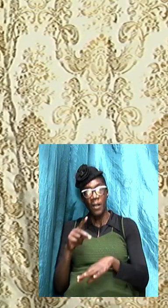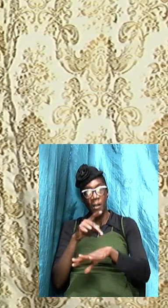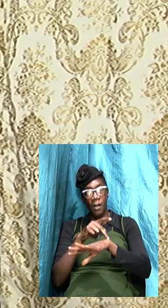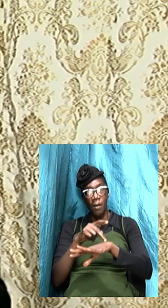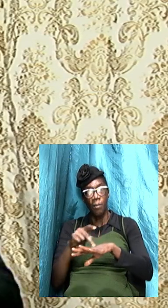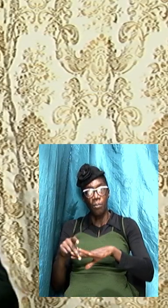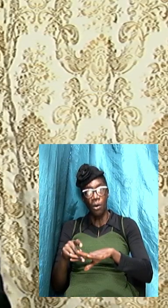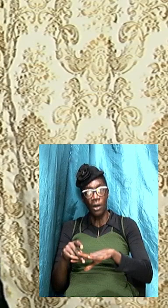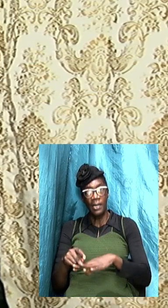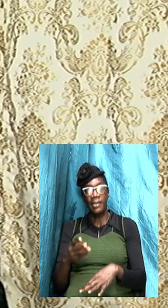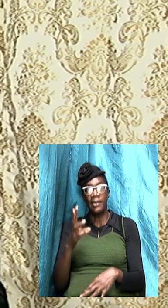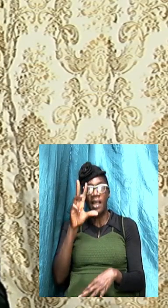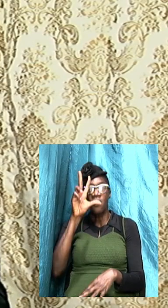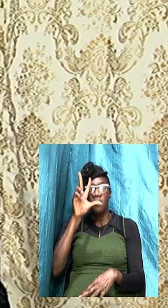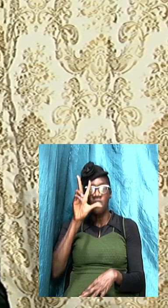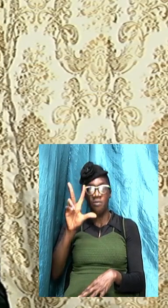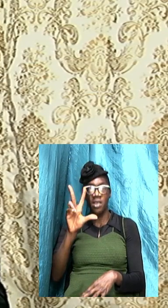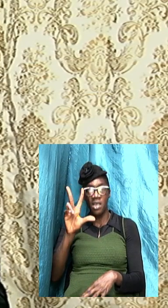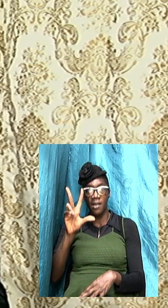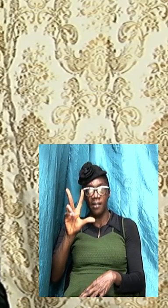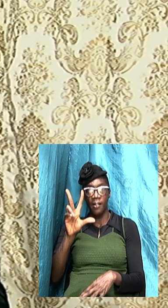all right biblical base